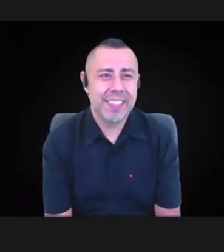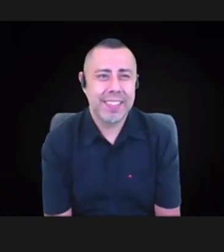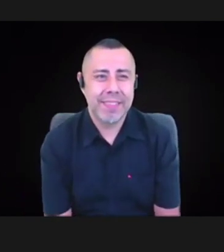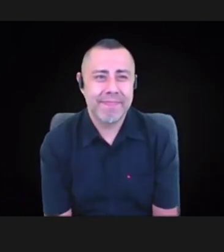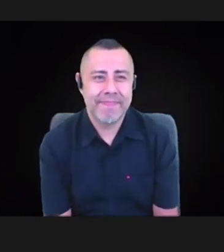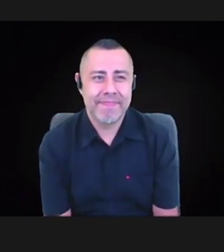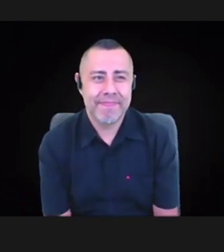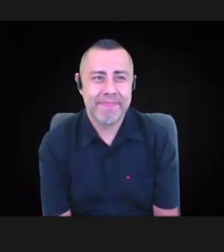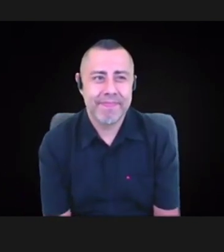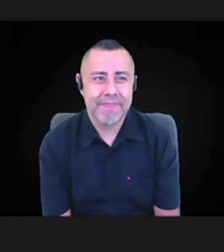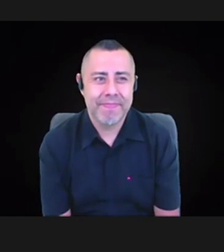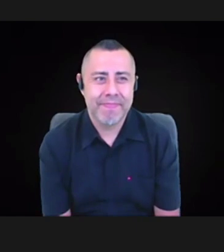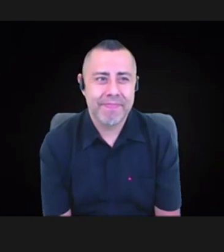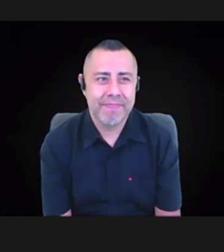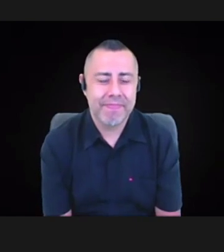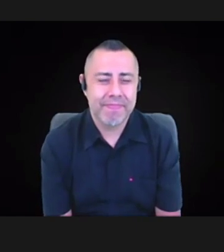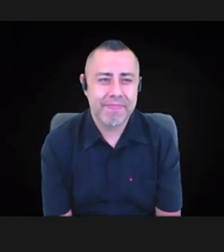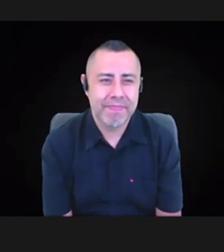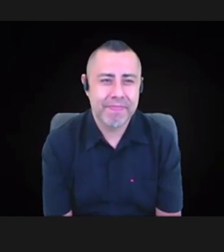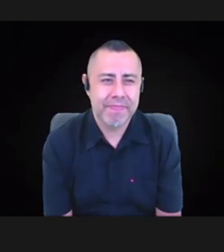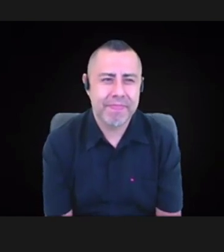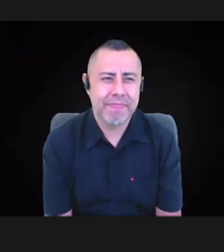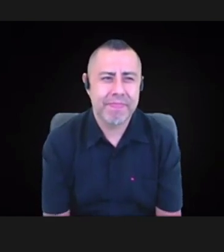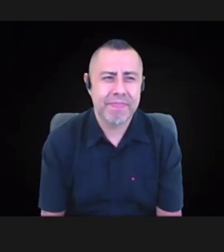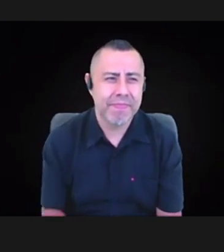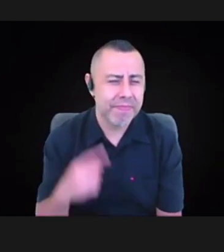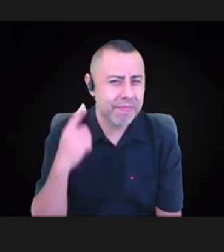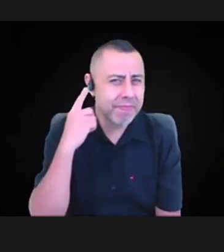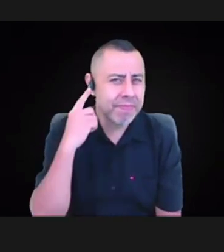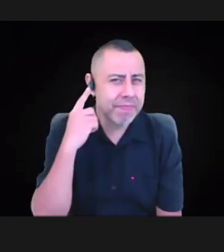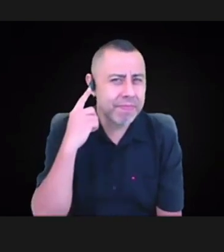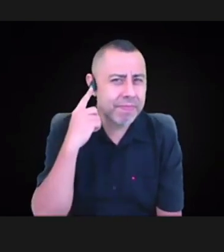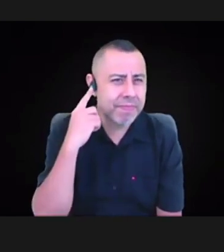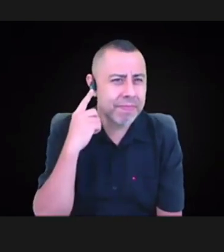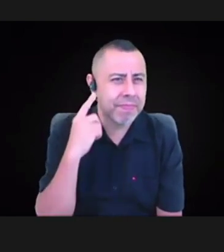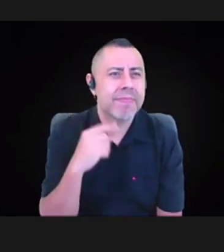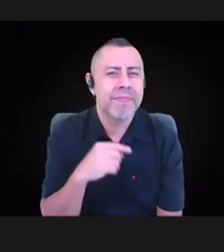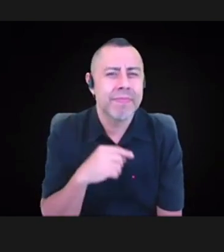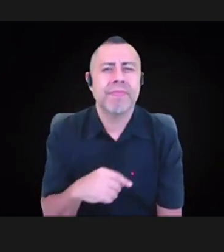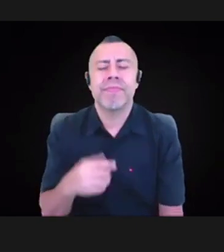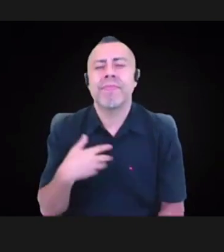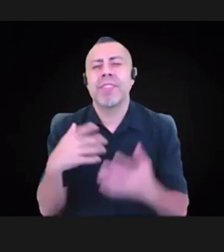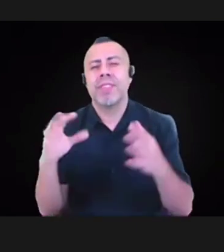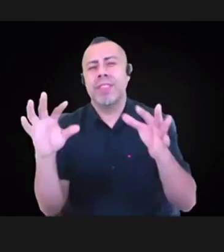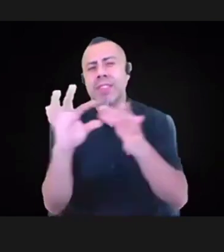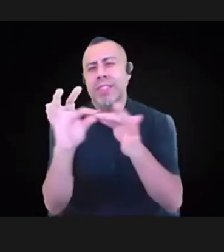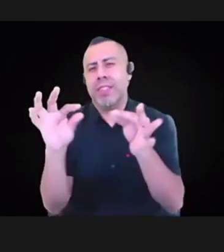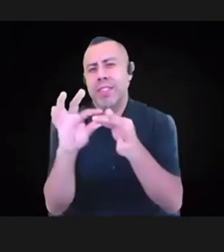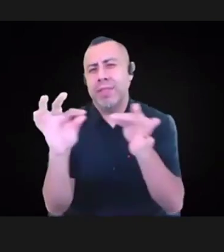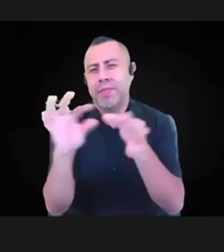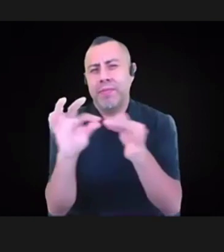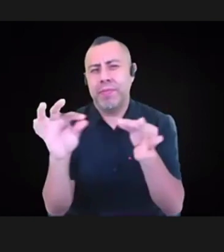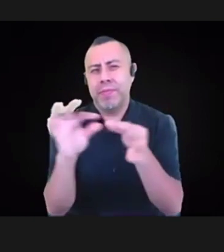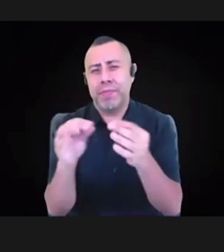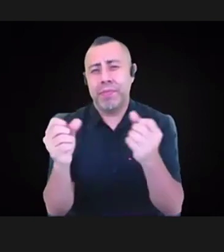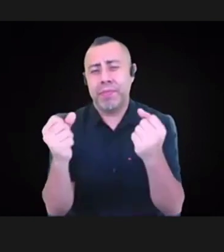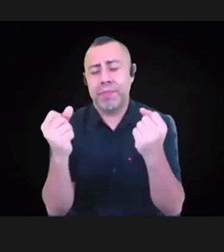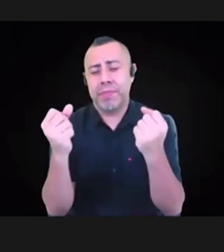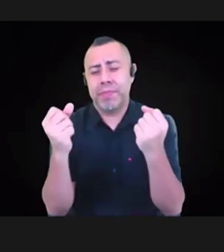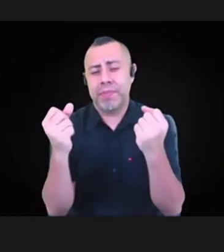Um, so this, I'll just say that what many of us didn't, that, um,